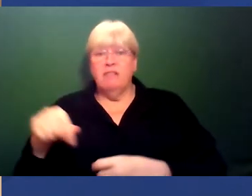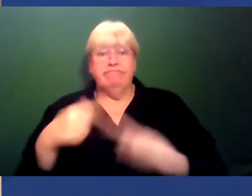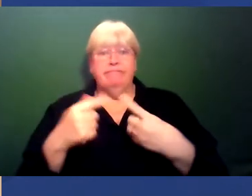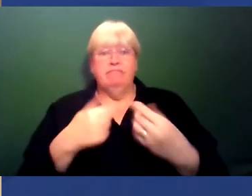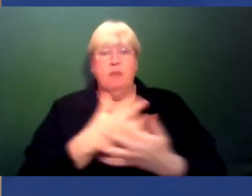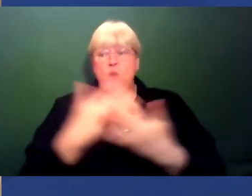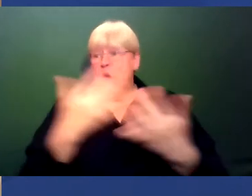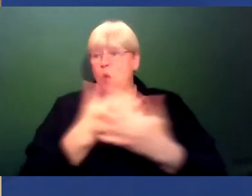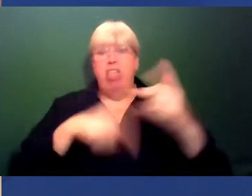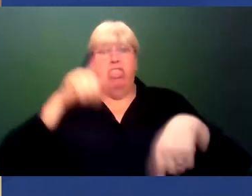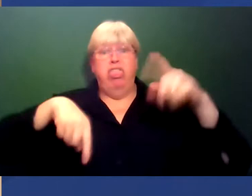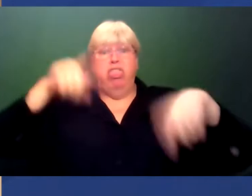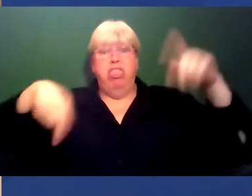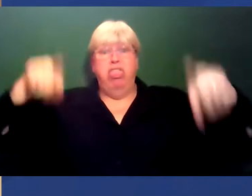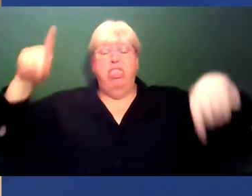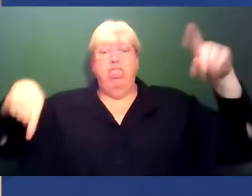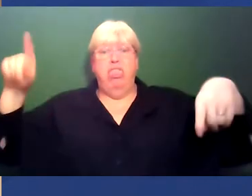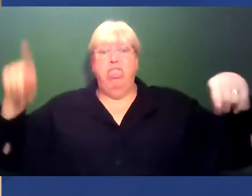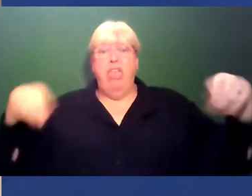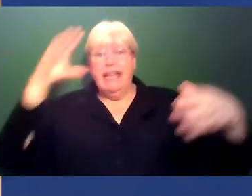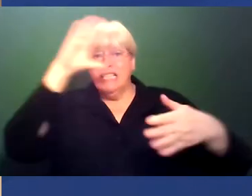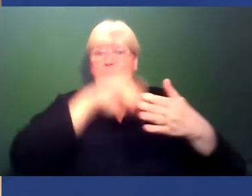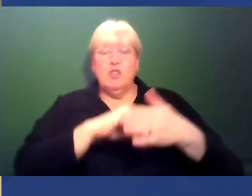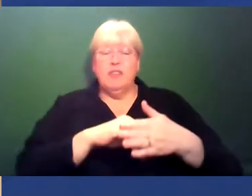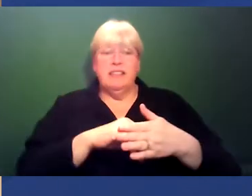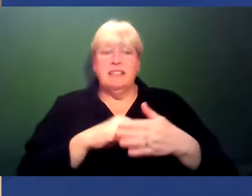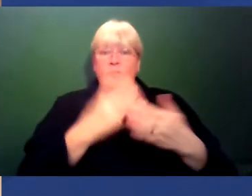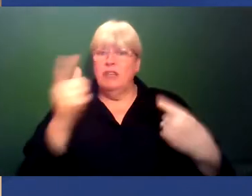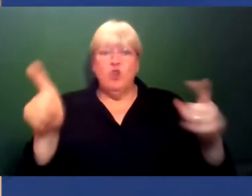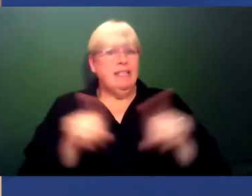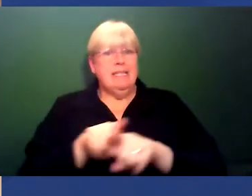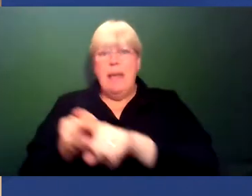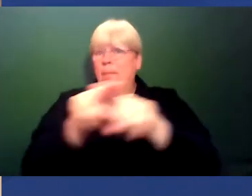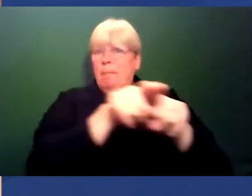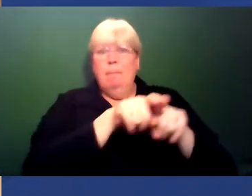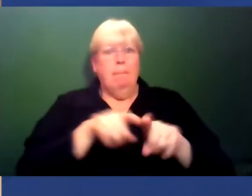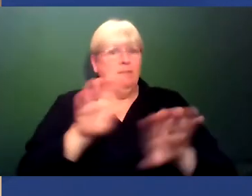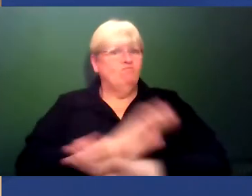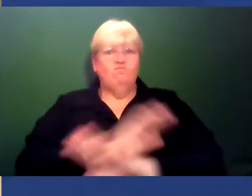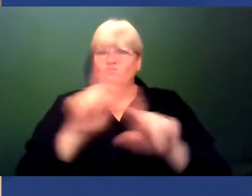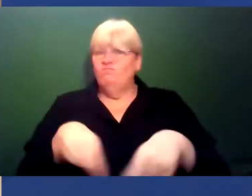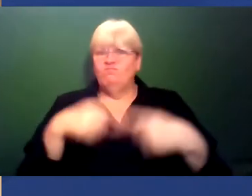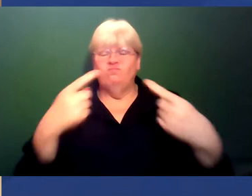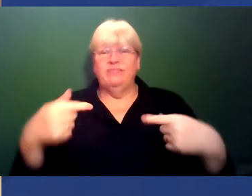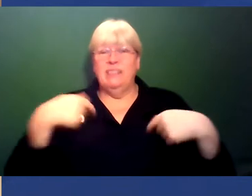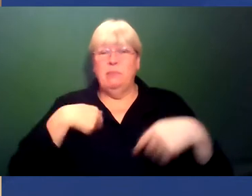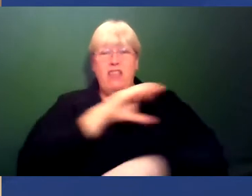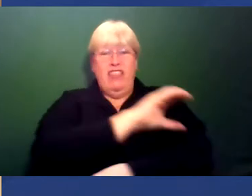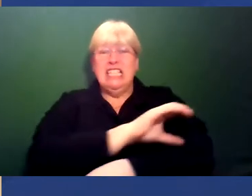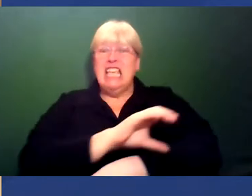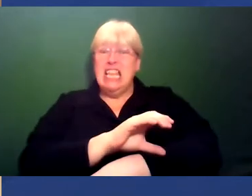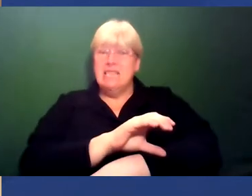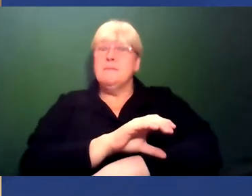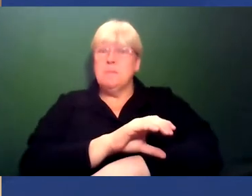very, very different personalities. We are not a homogenous group. I'm pretty thick-skinned. I'm pretty